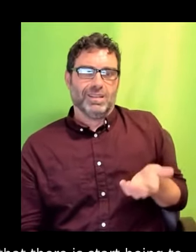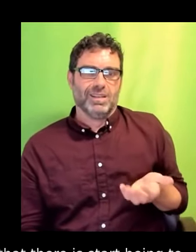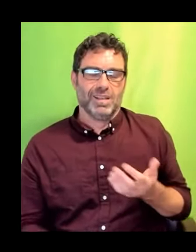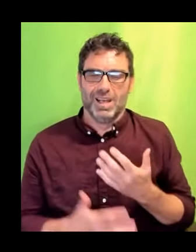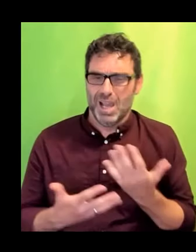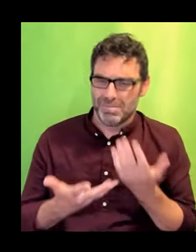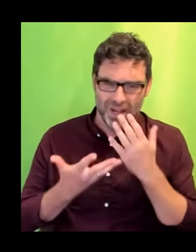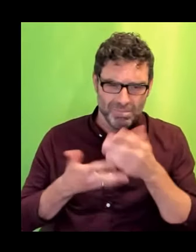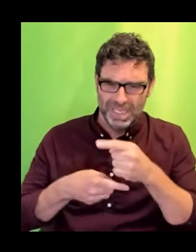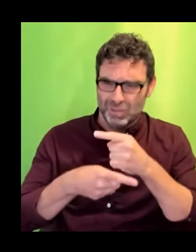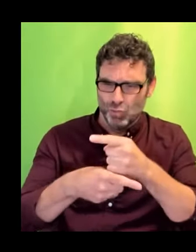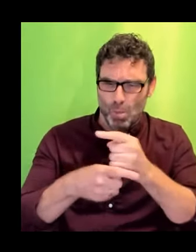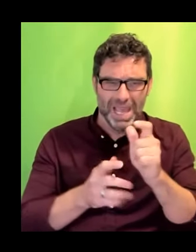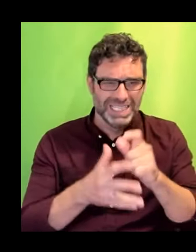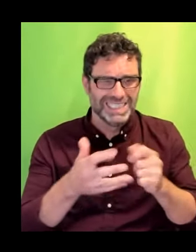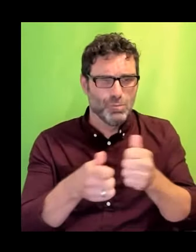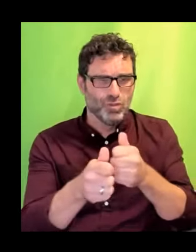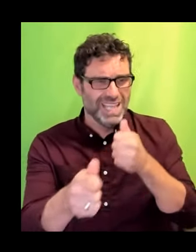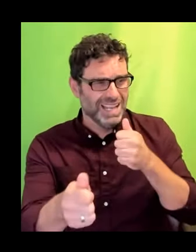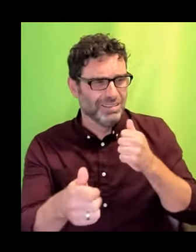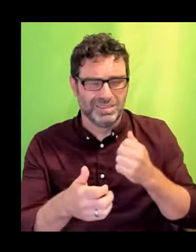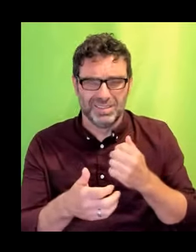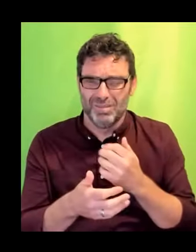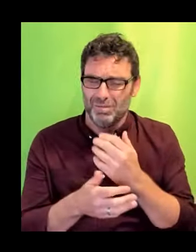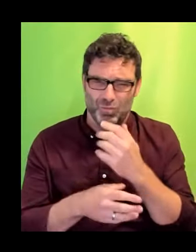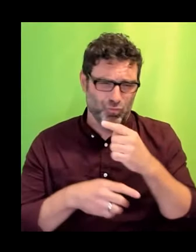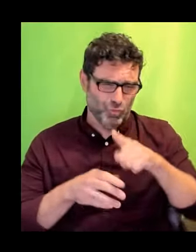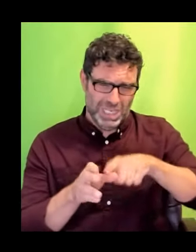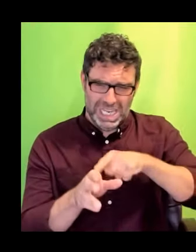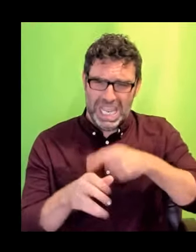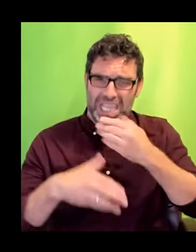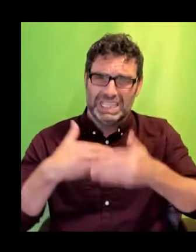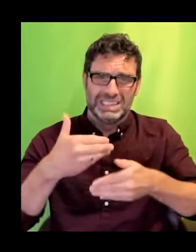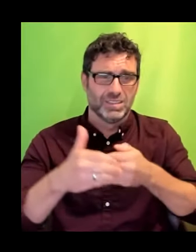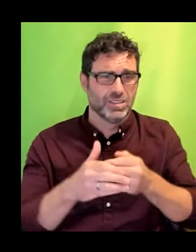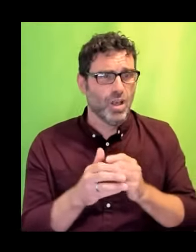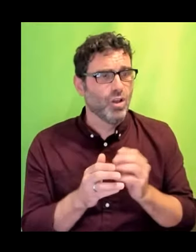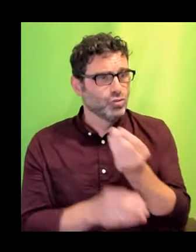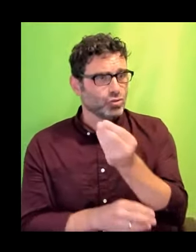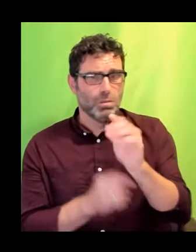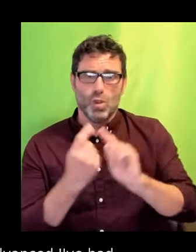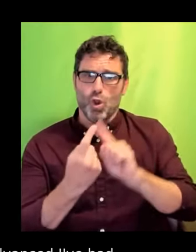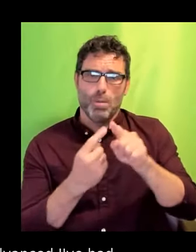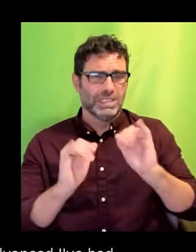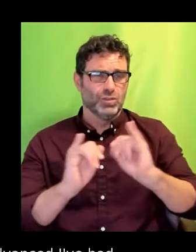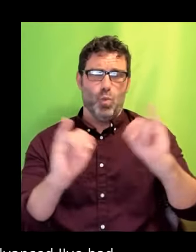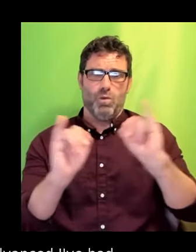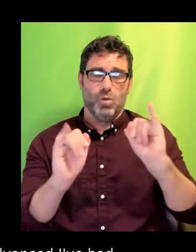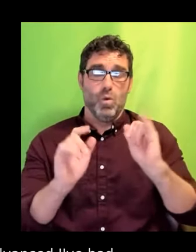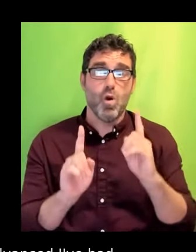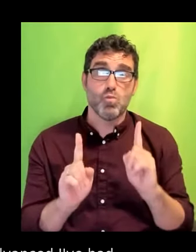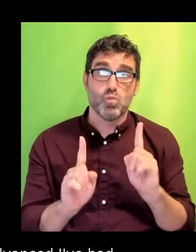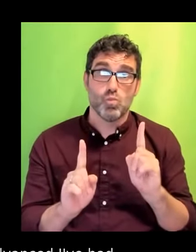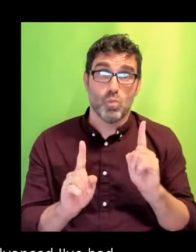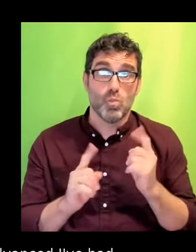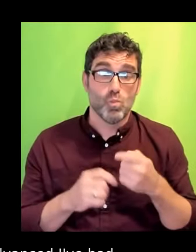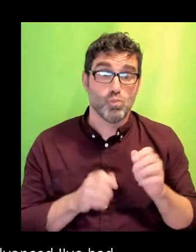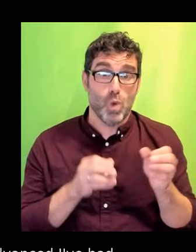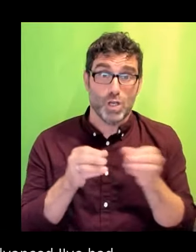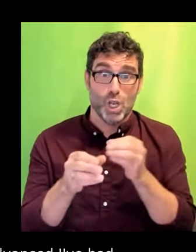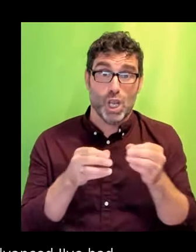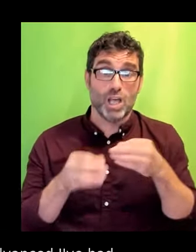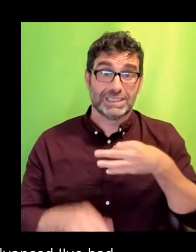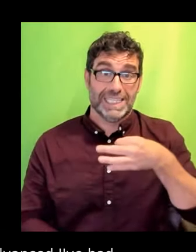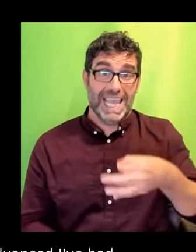appalling things have been said. A casting agent I really admire said to me once about a disabled actor, we just don't want to